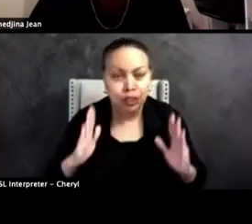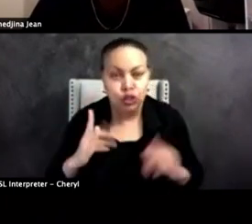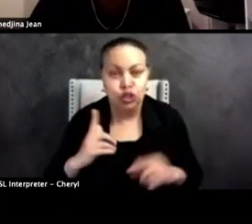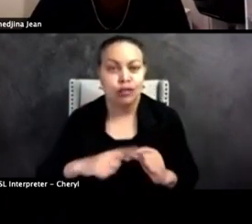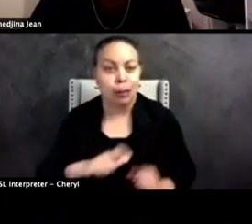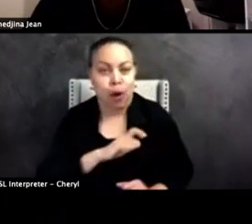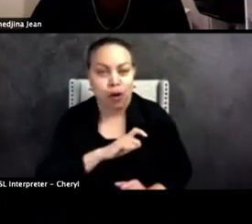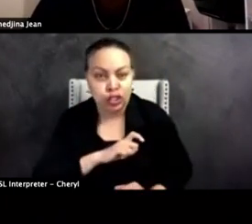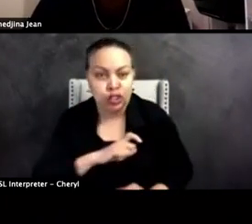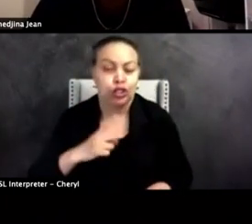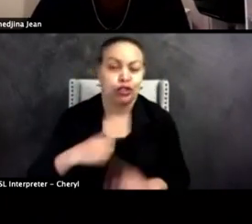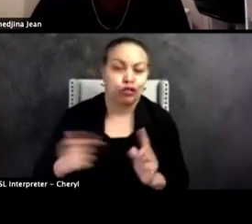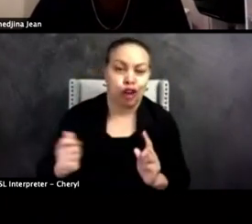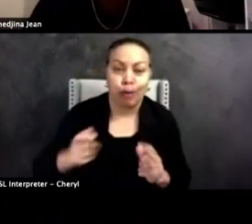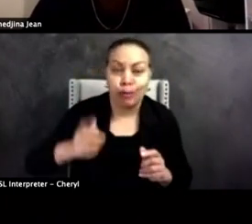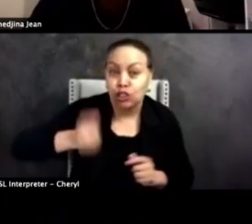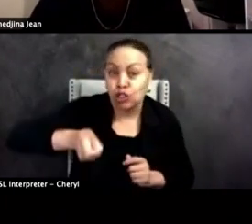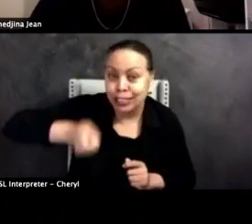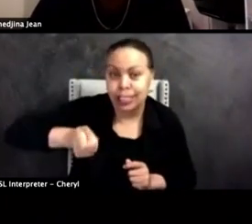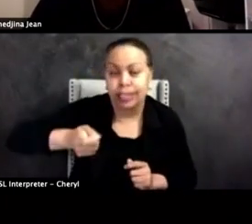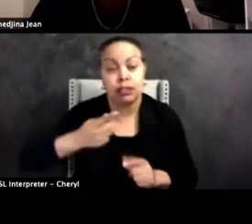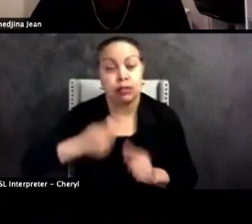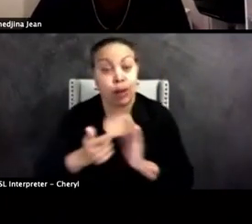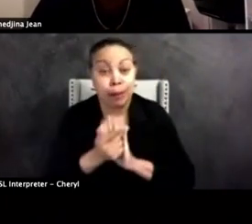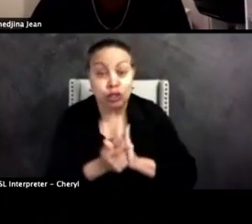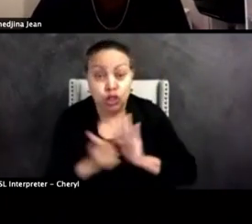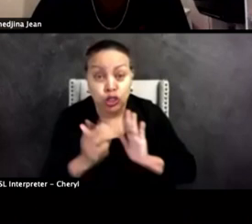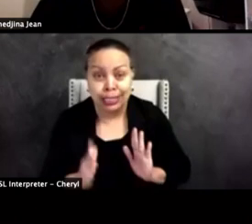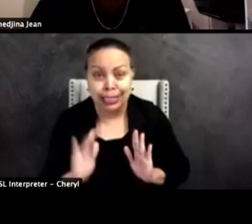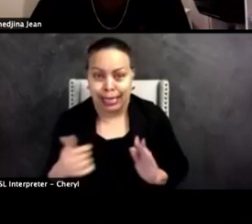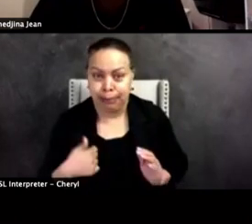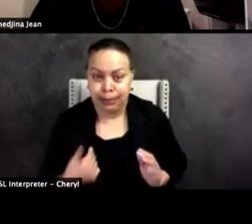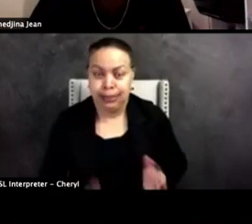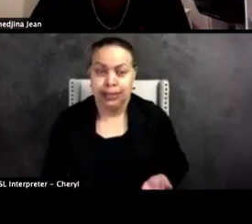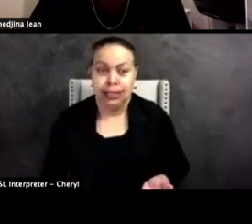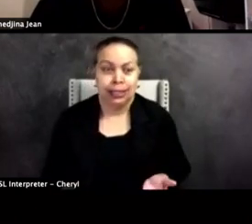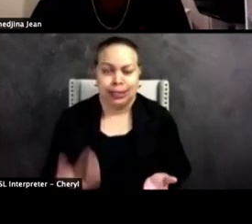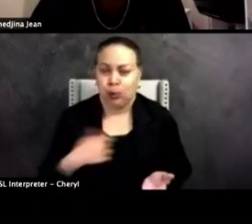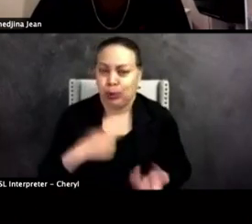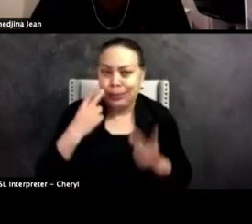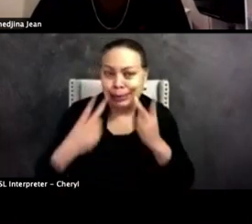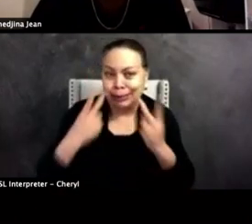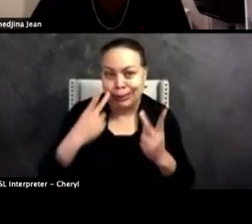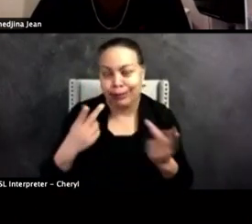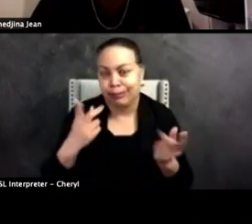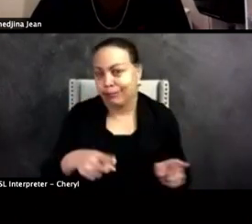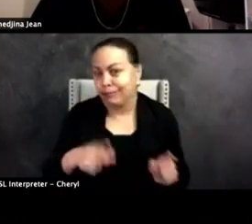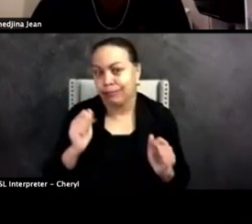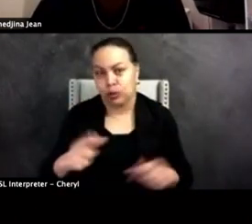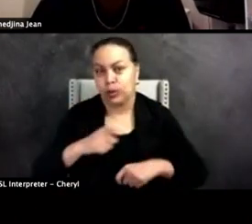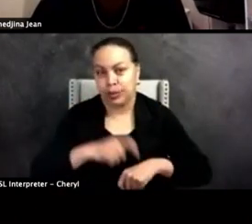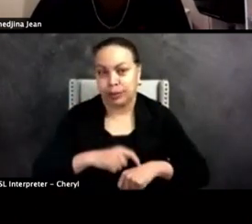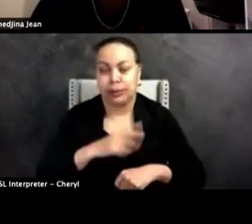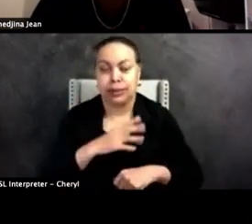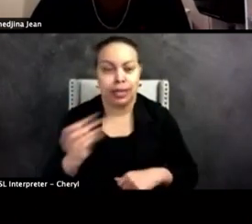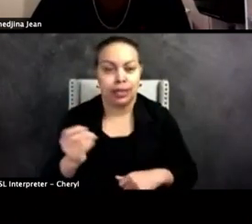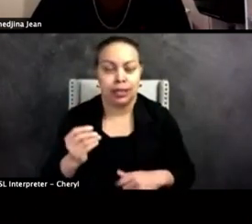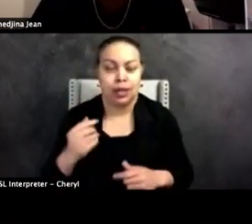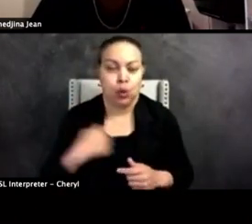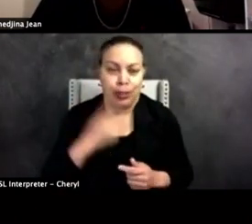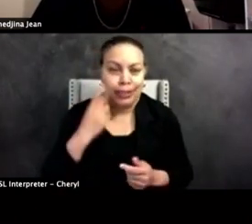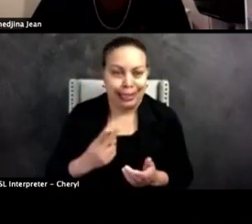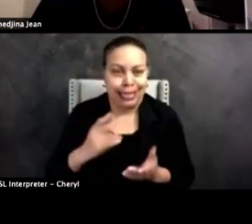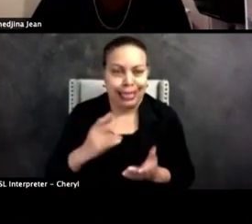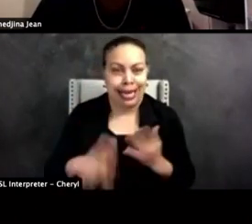officers. It comes from judges, attorneys like I am. Uh, we see it and we see that, that those beliefs